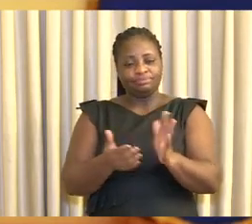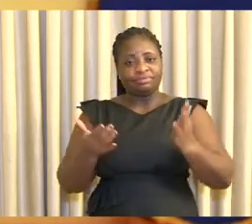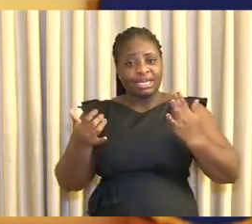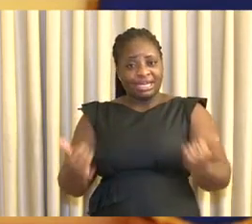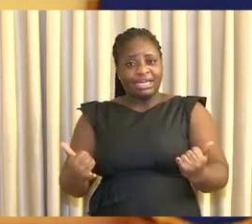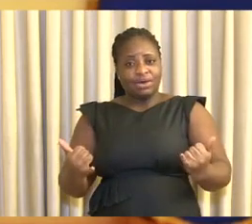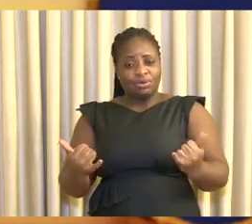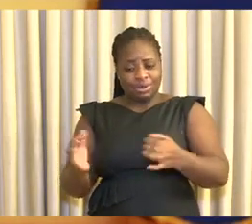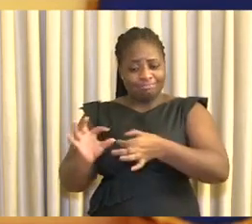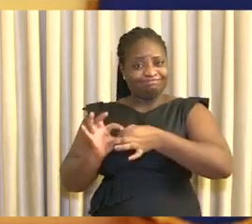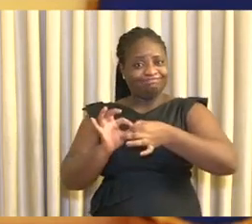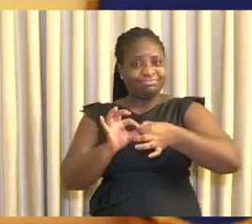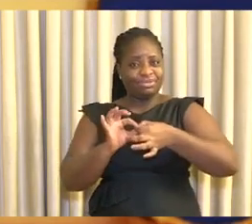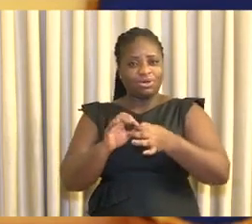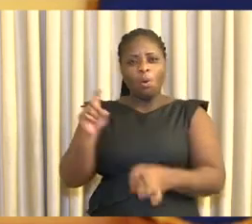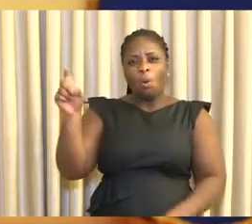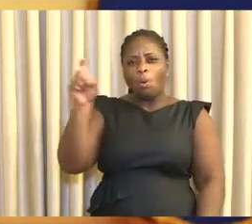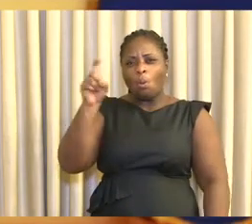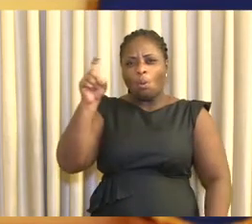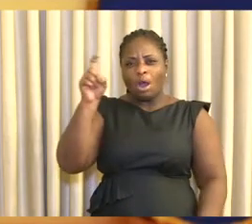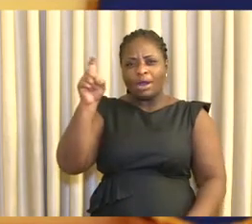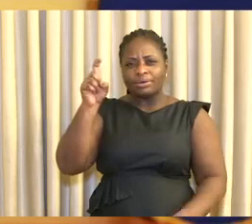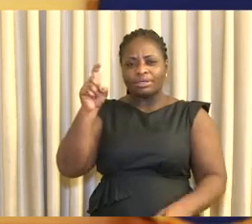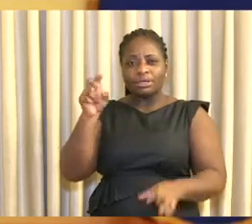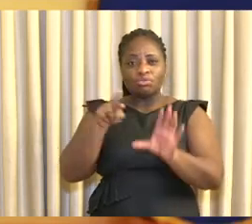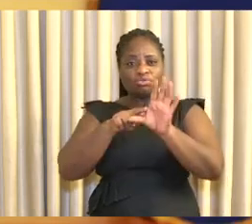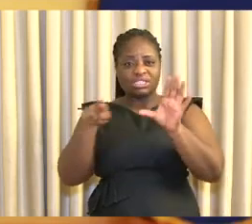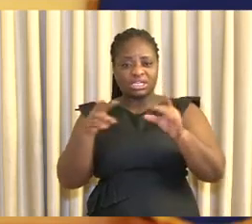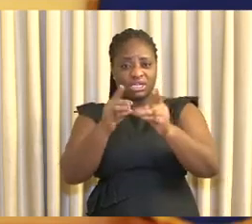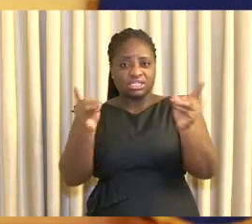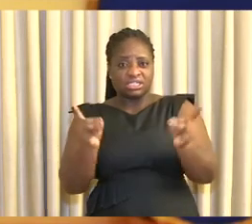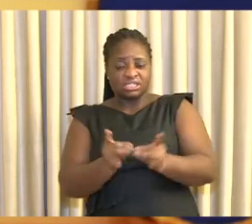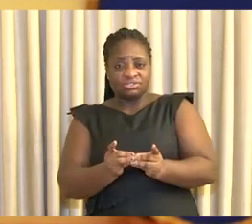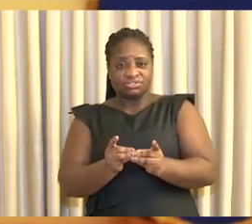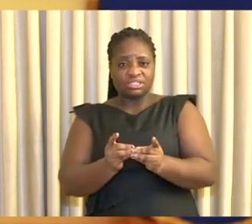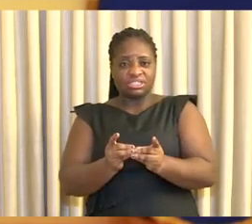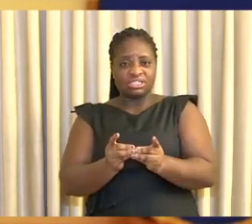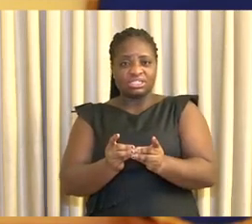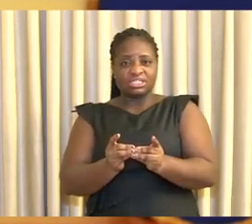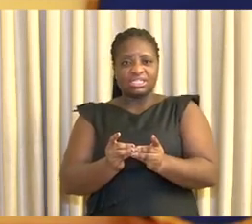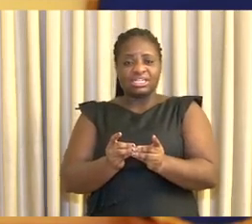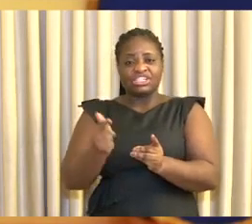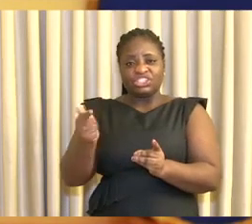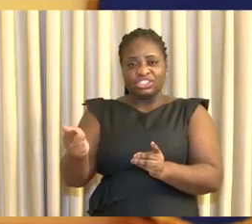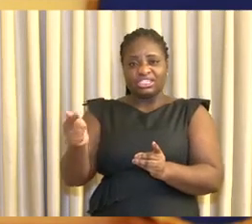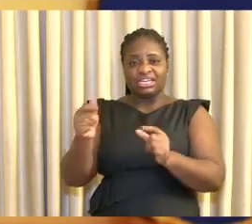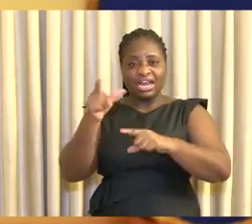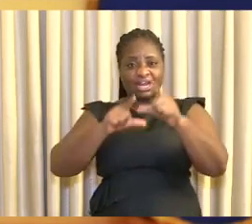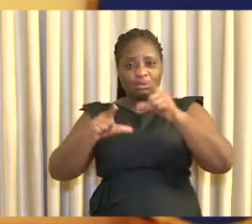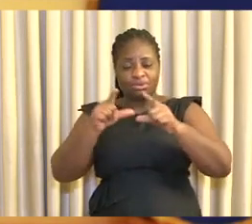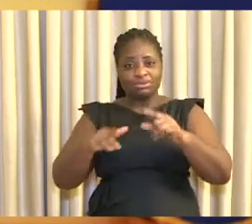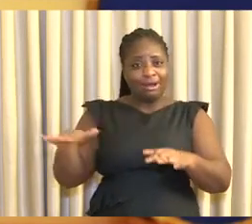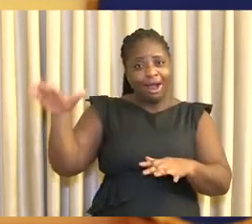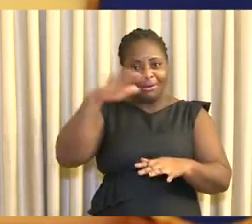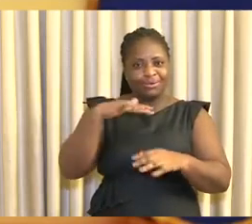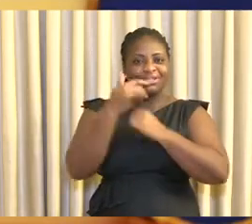recalibrating 100 regional and district tuberculosis gene expert laboratories across the